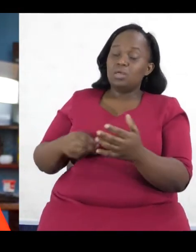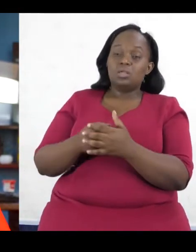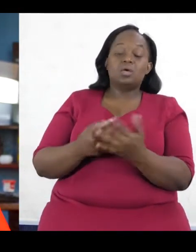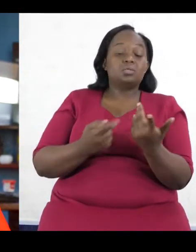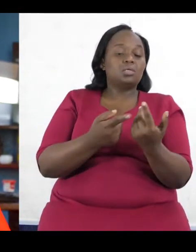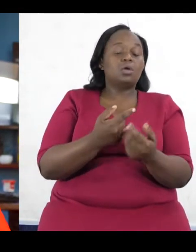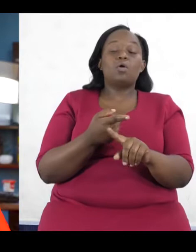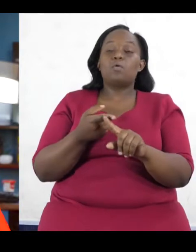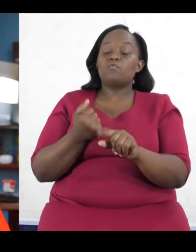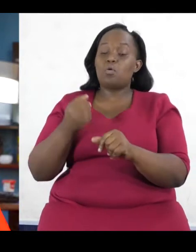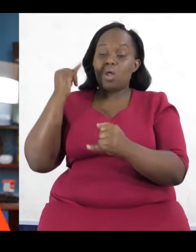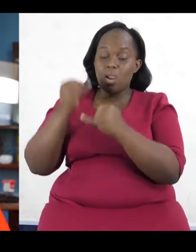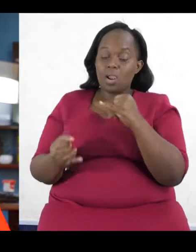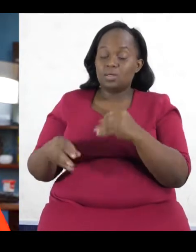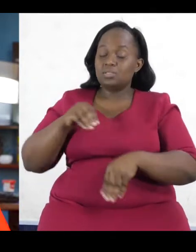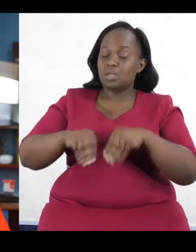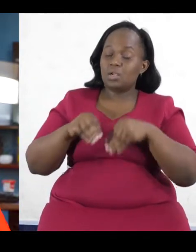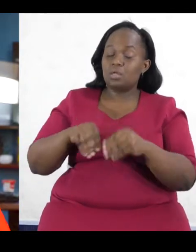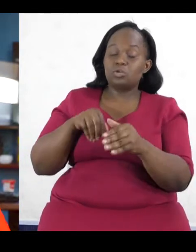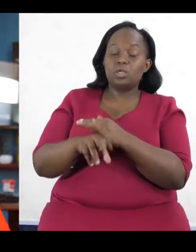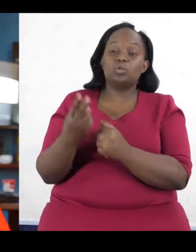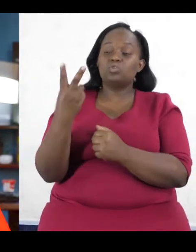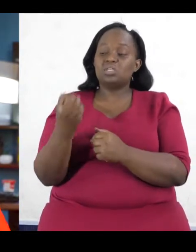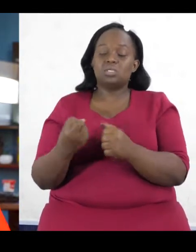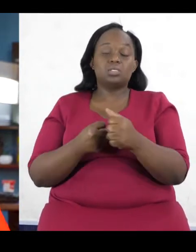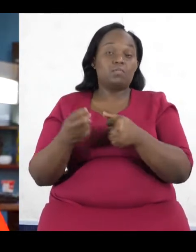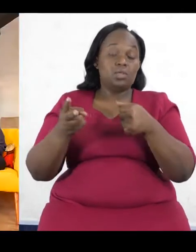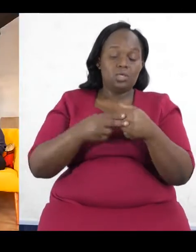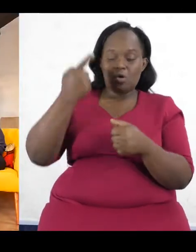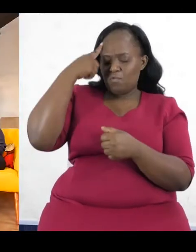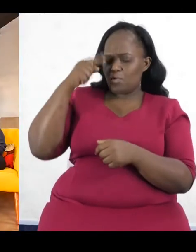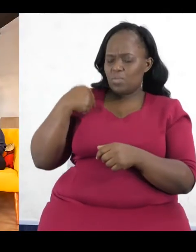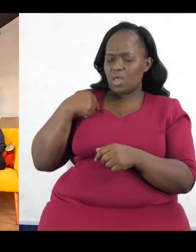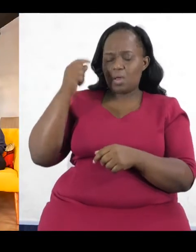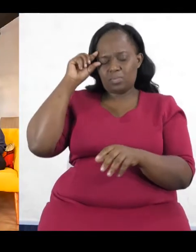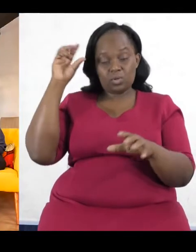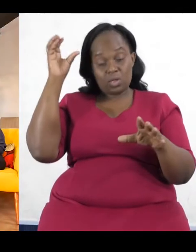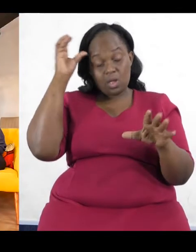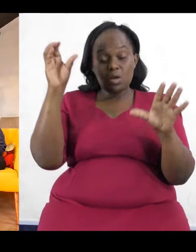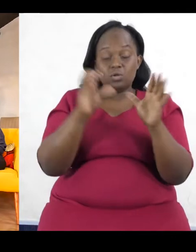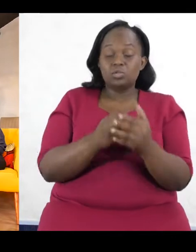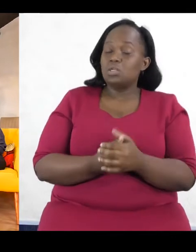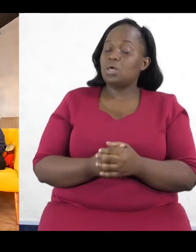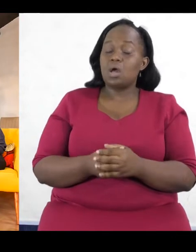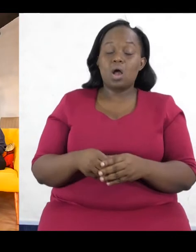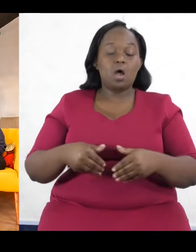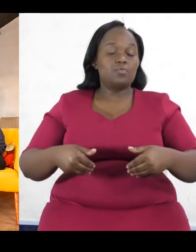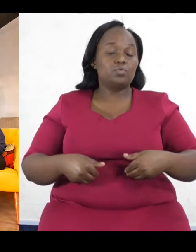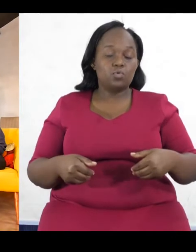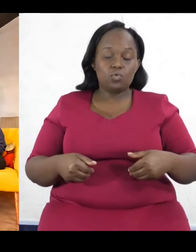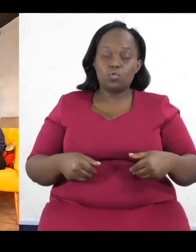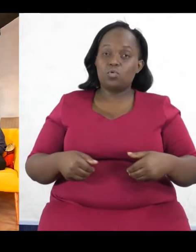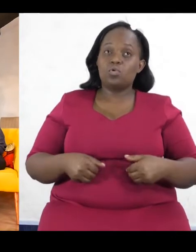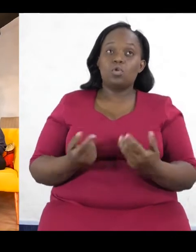of the statistics from the last election we had in 2017. And for me, I'm considering we're looking at a population where young people account